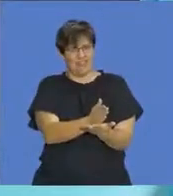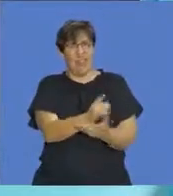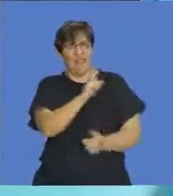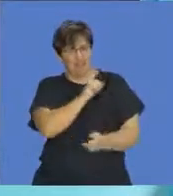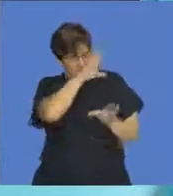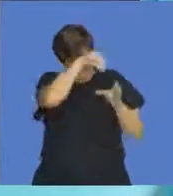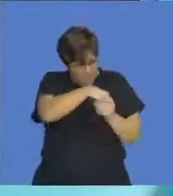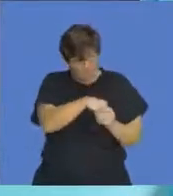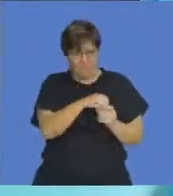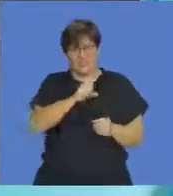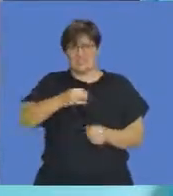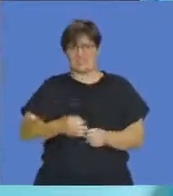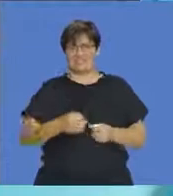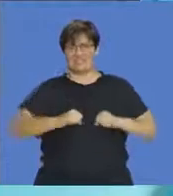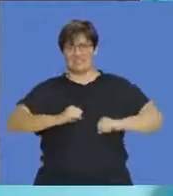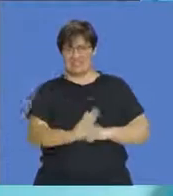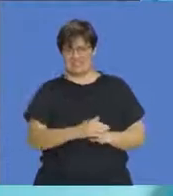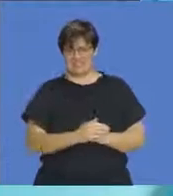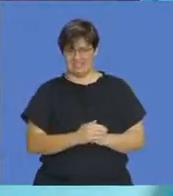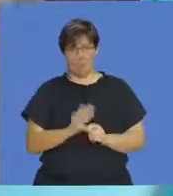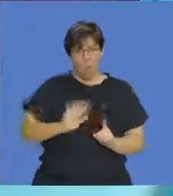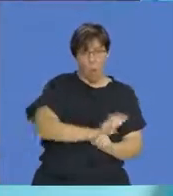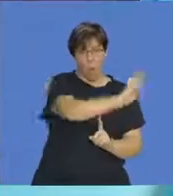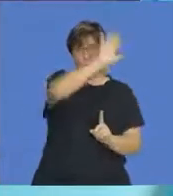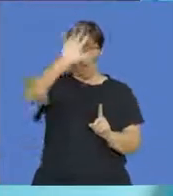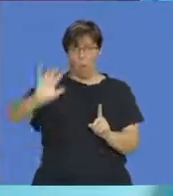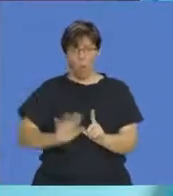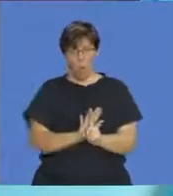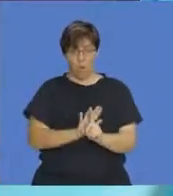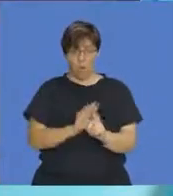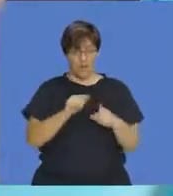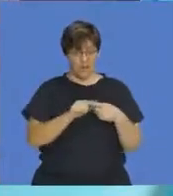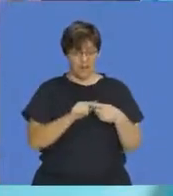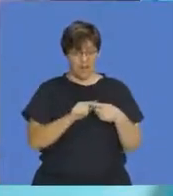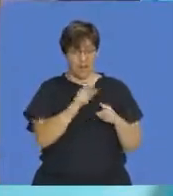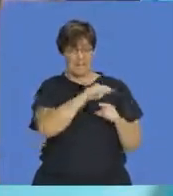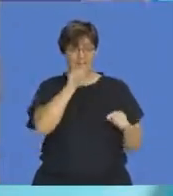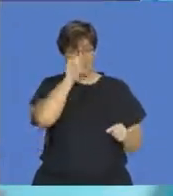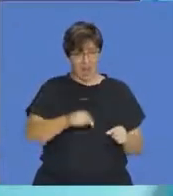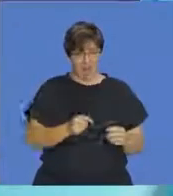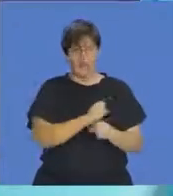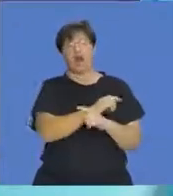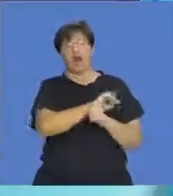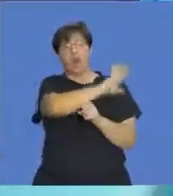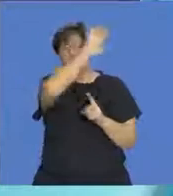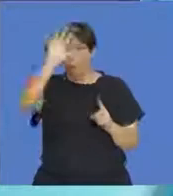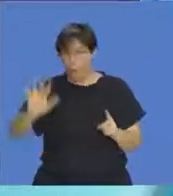it's in the sample space. The total number of things in the sample space, divided by the total number of things in the sample space,